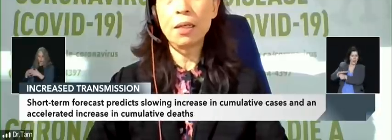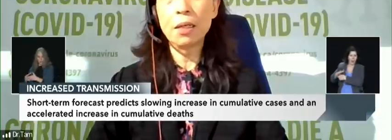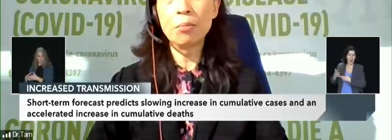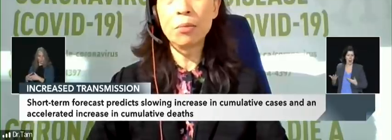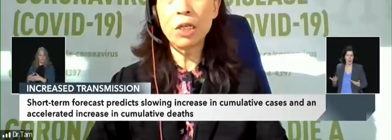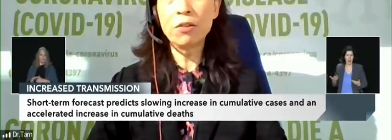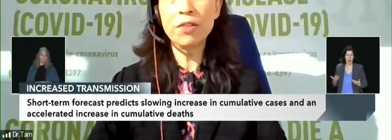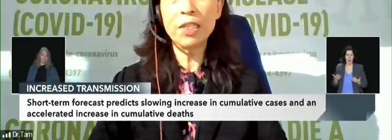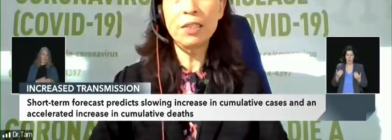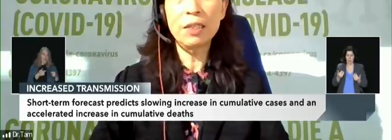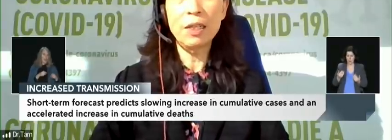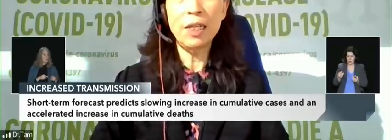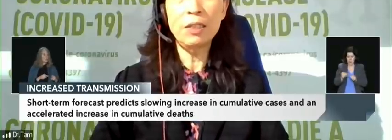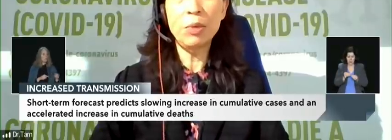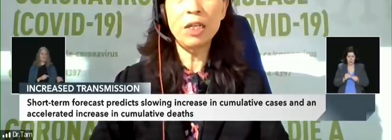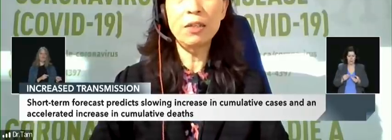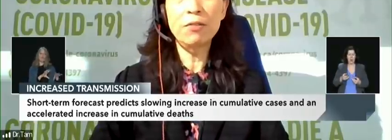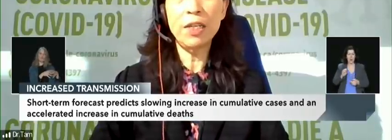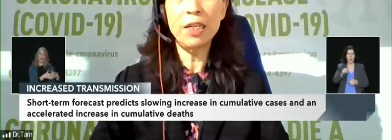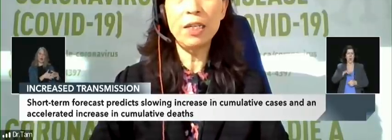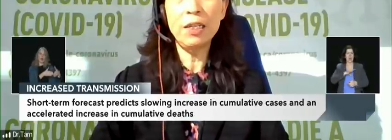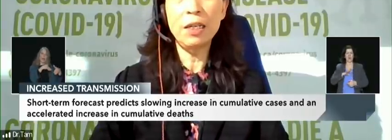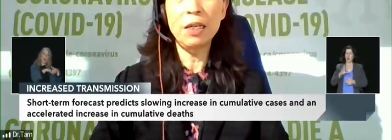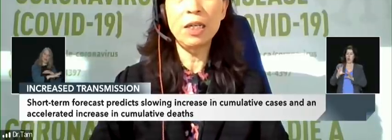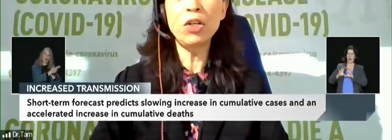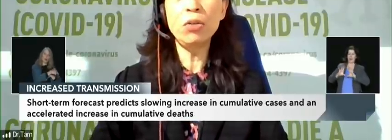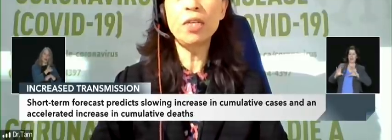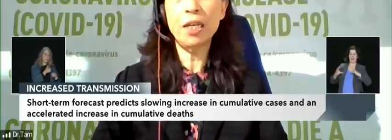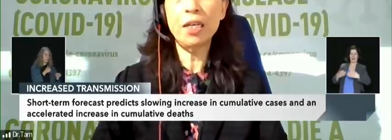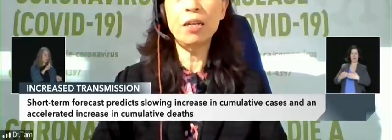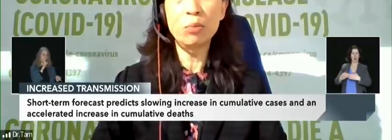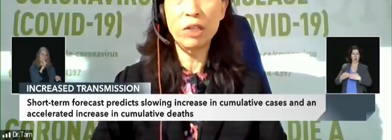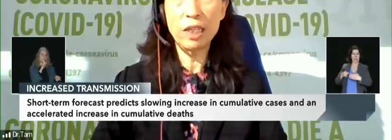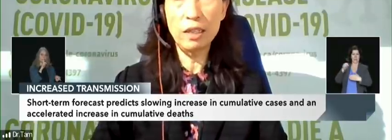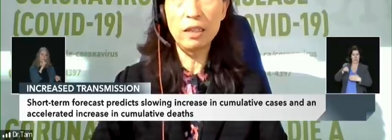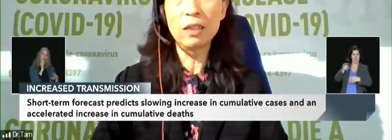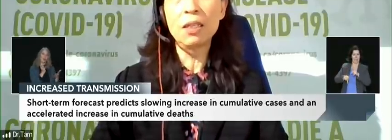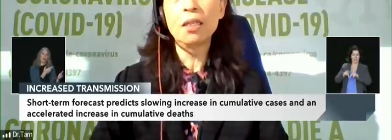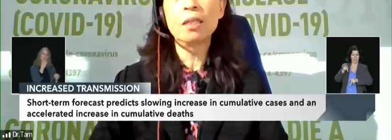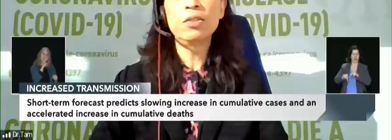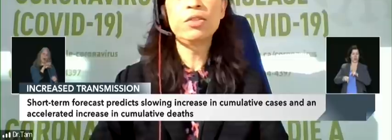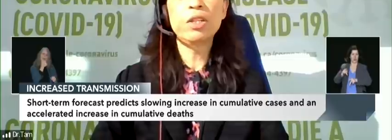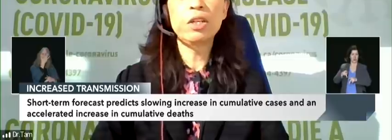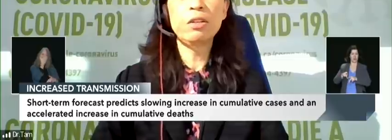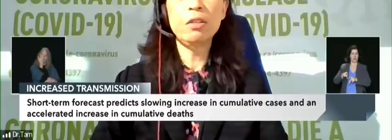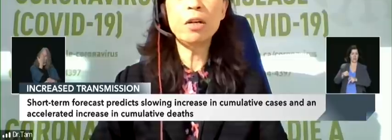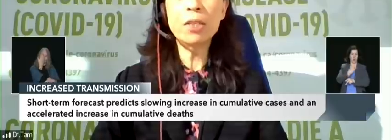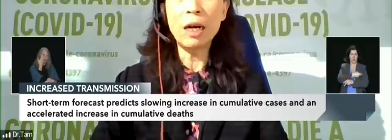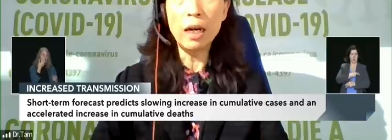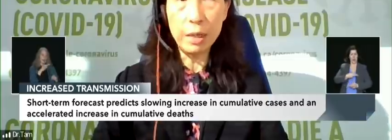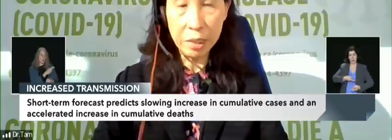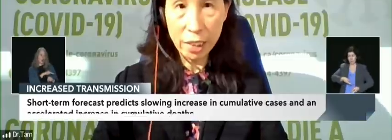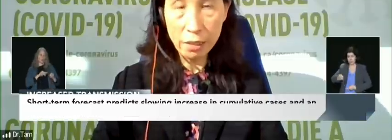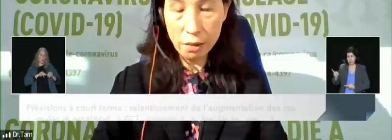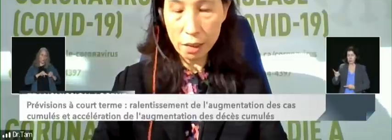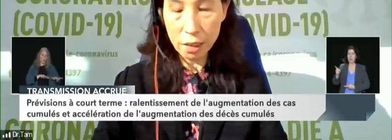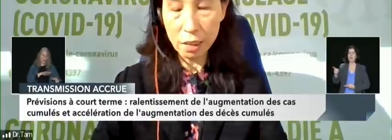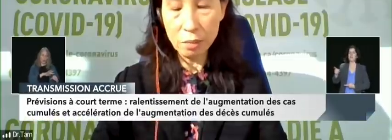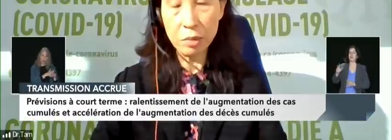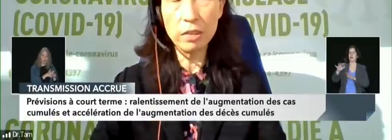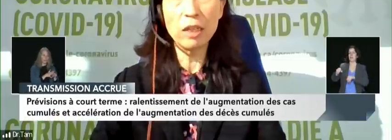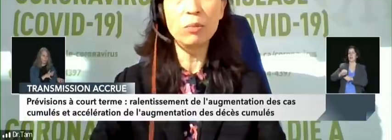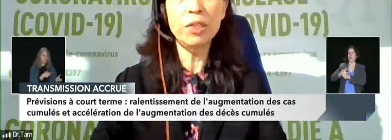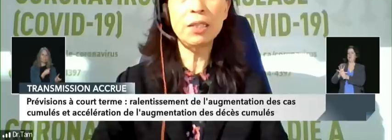COVID as part of a acute care outbreak so those are happening